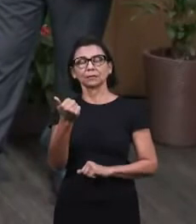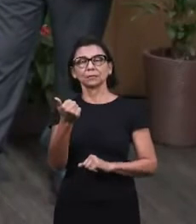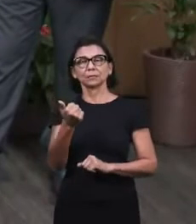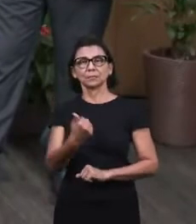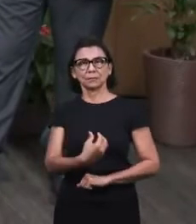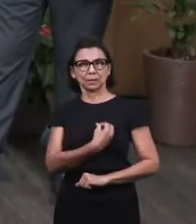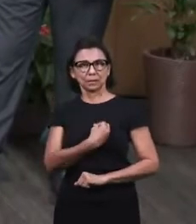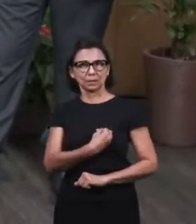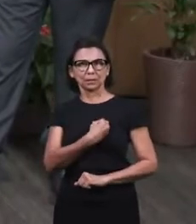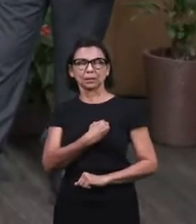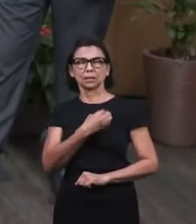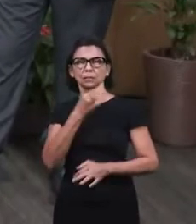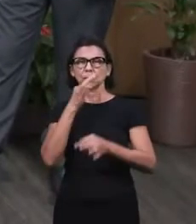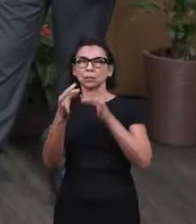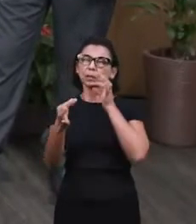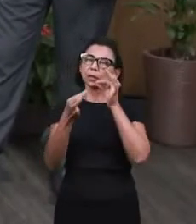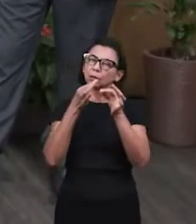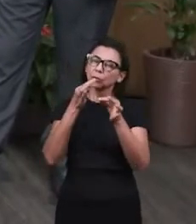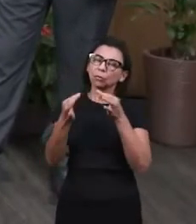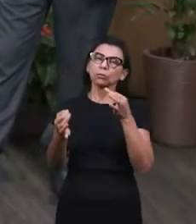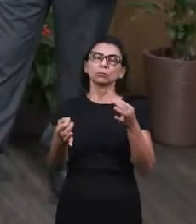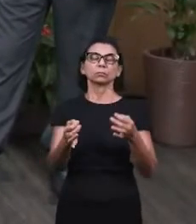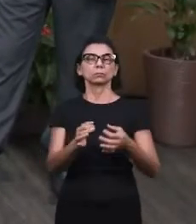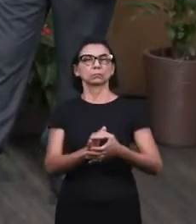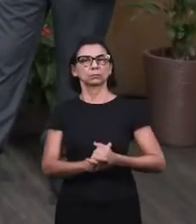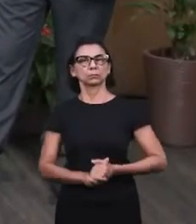Participate. Send us your comment.